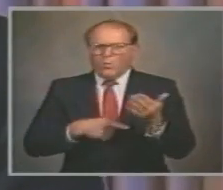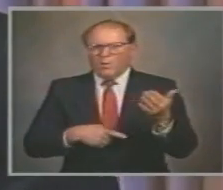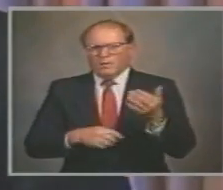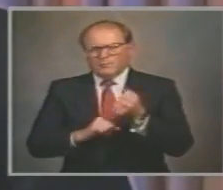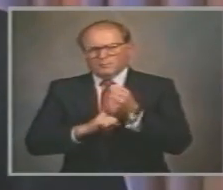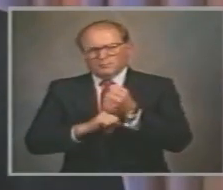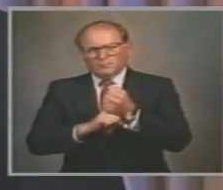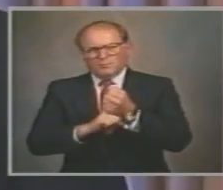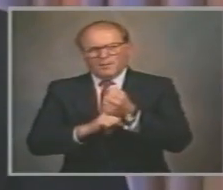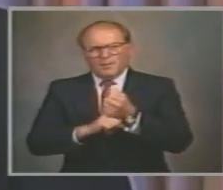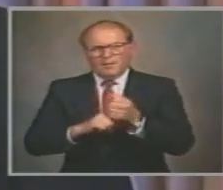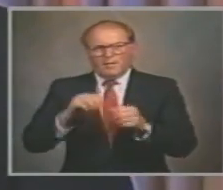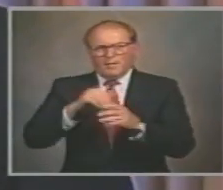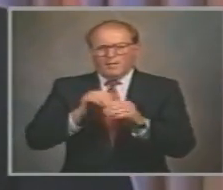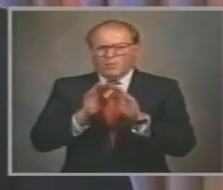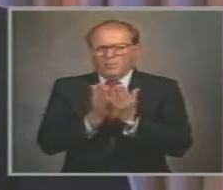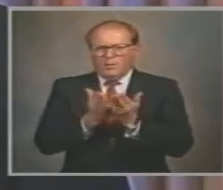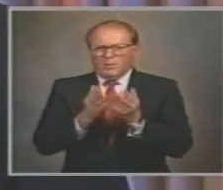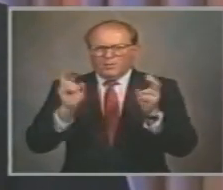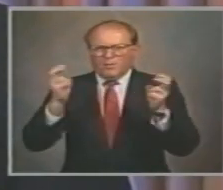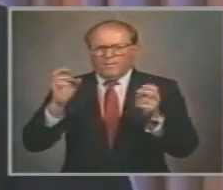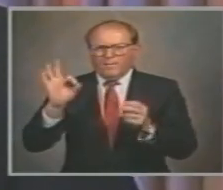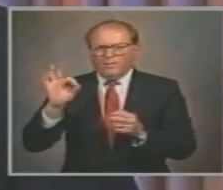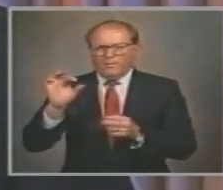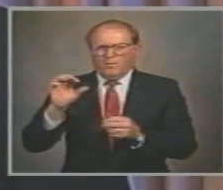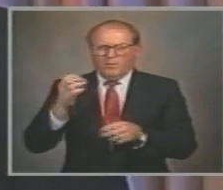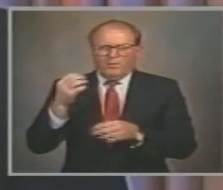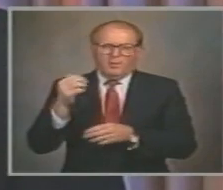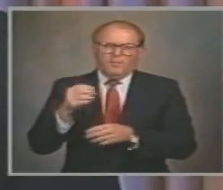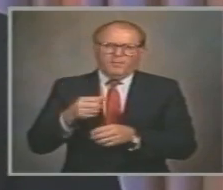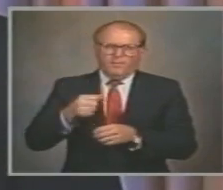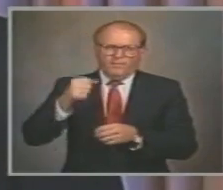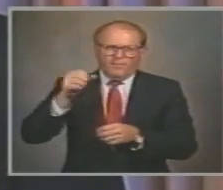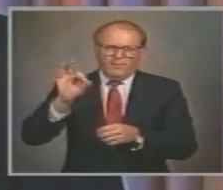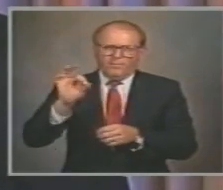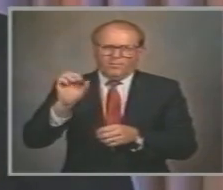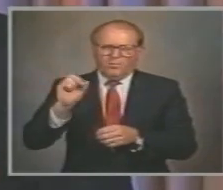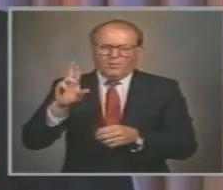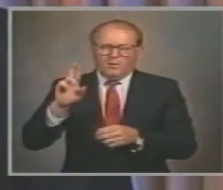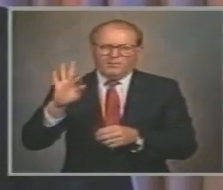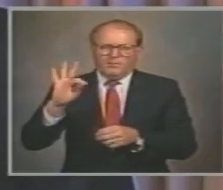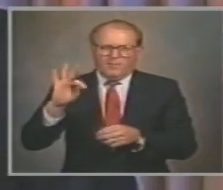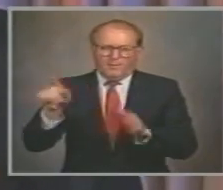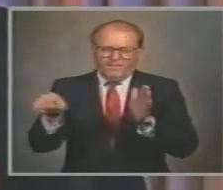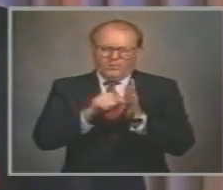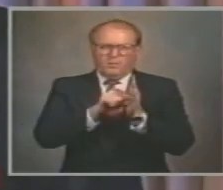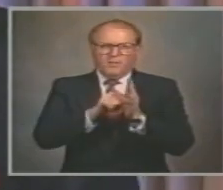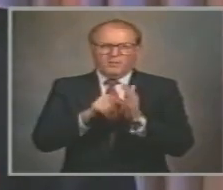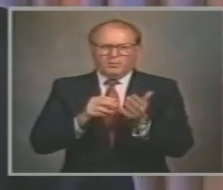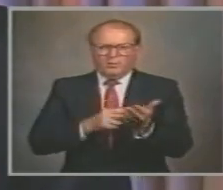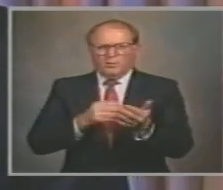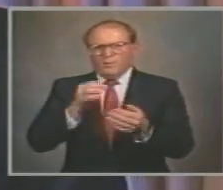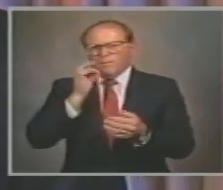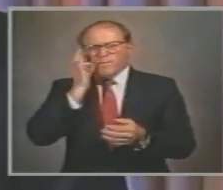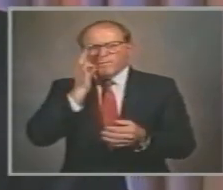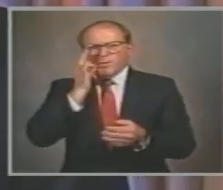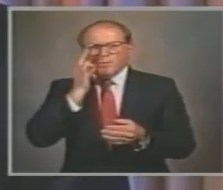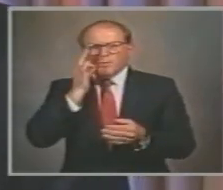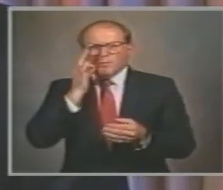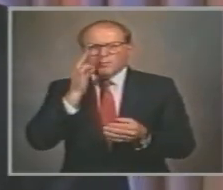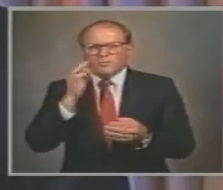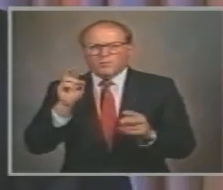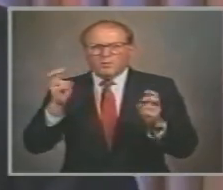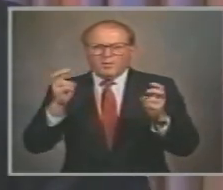In his book Forbidden Fruit Which is the authorized definition Of the ethics of humanism Paul Kurtz agrees That the